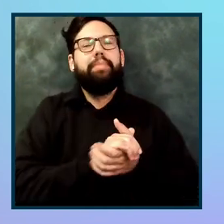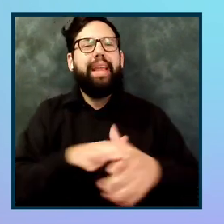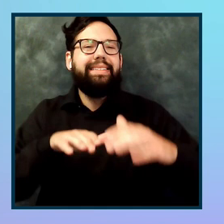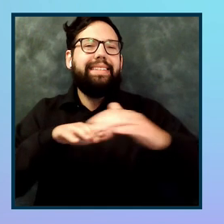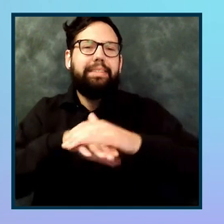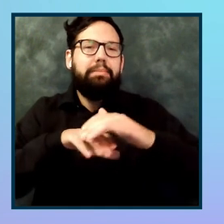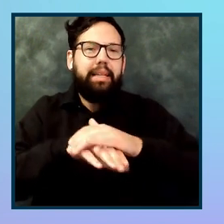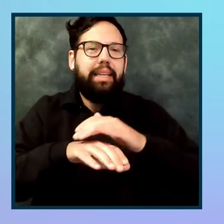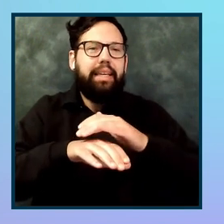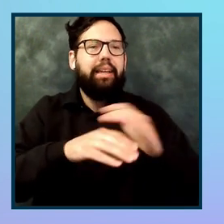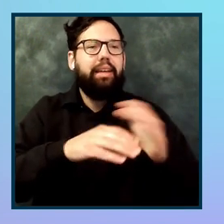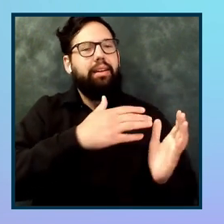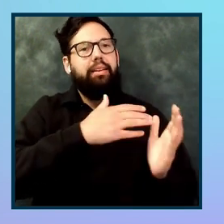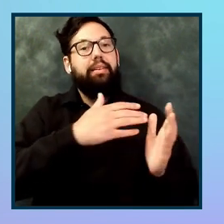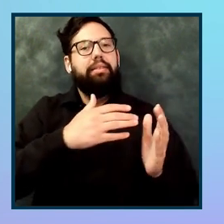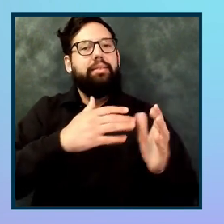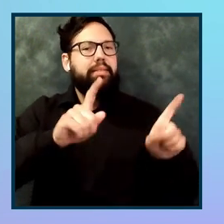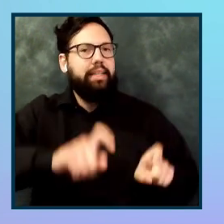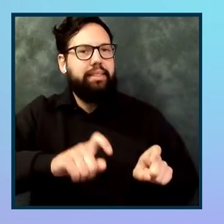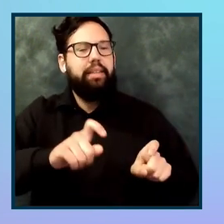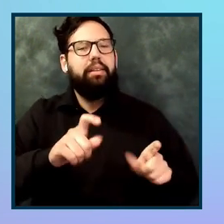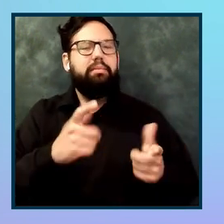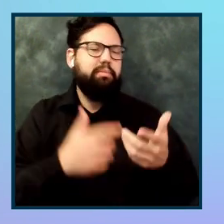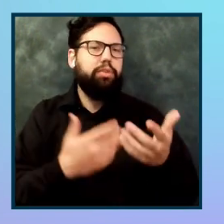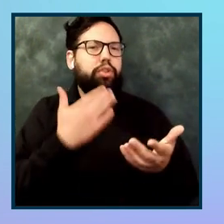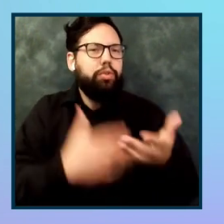of coverage and testing to your process.